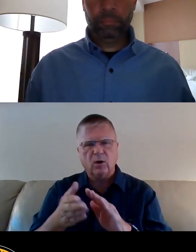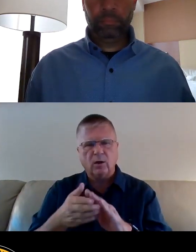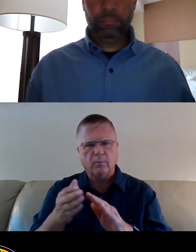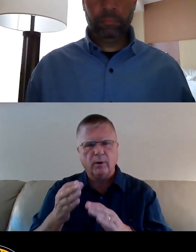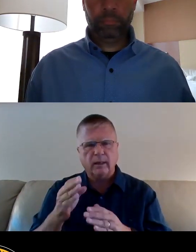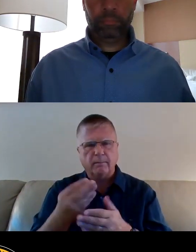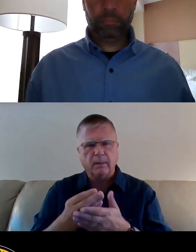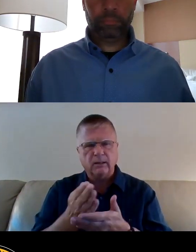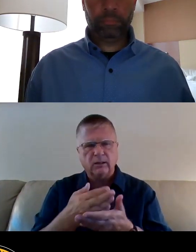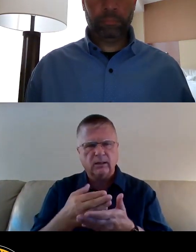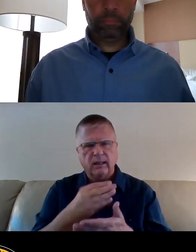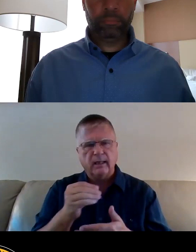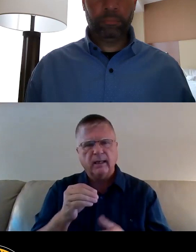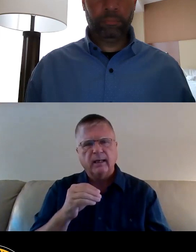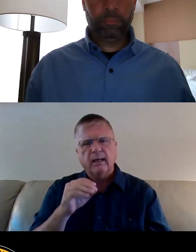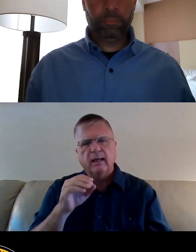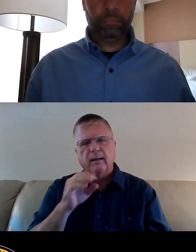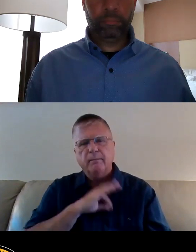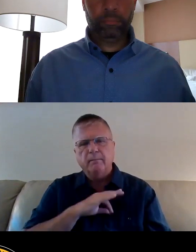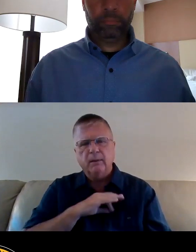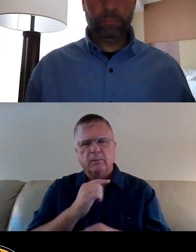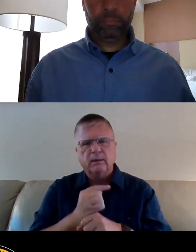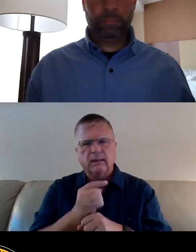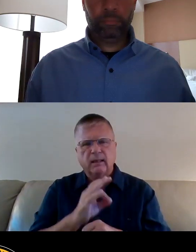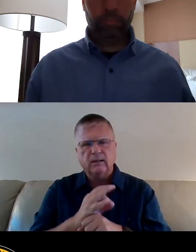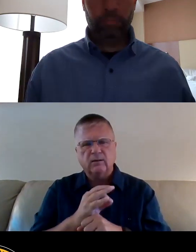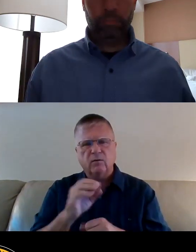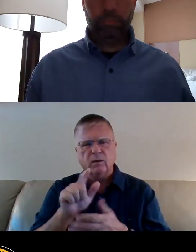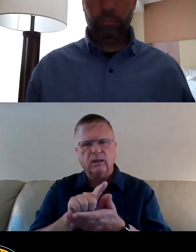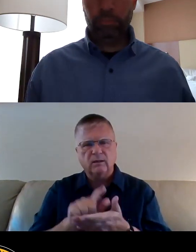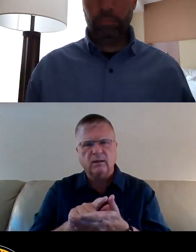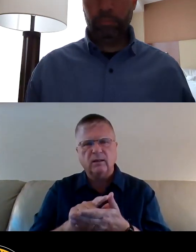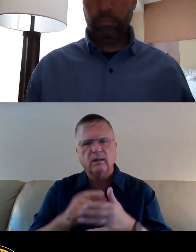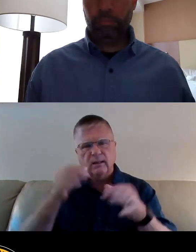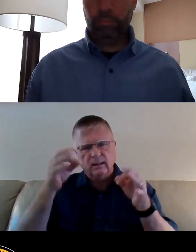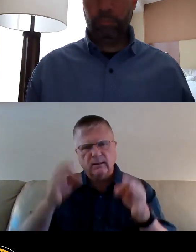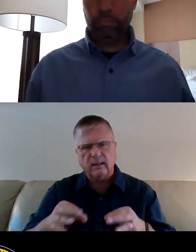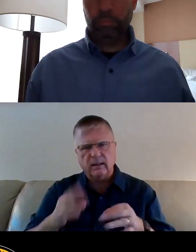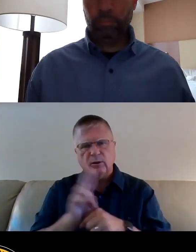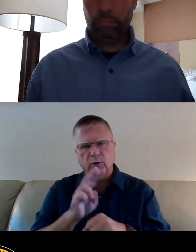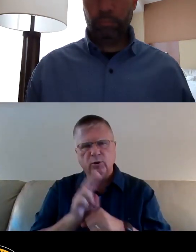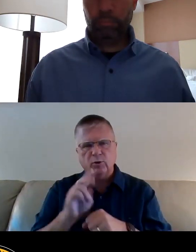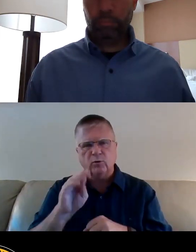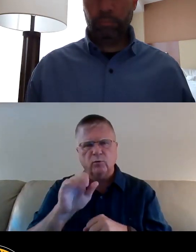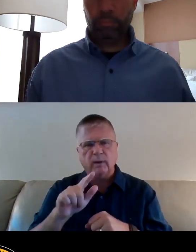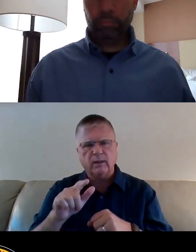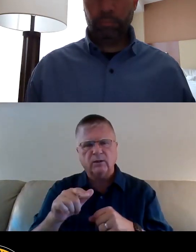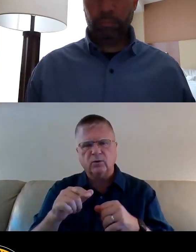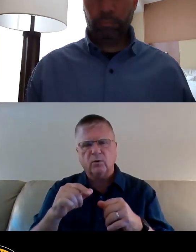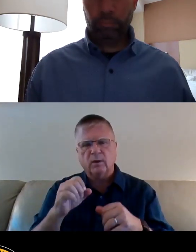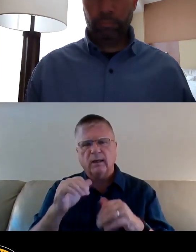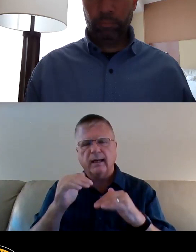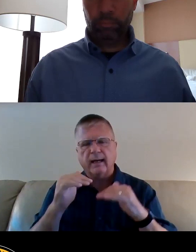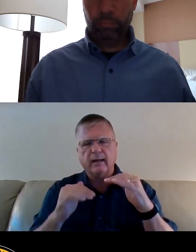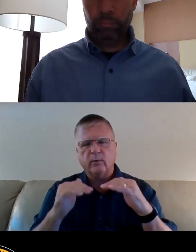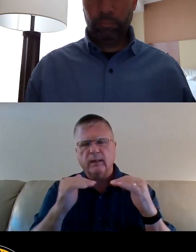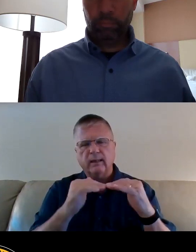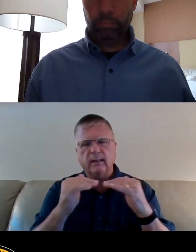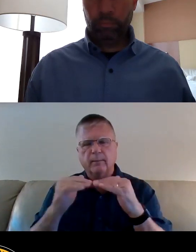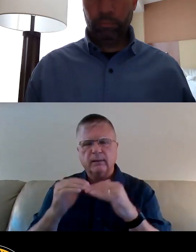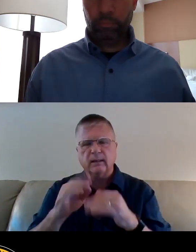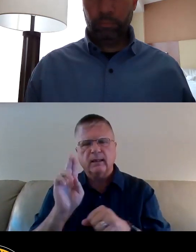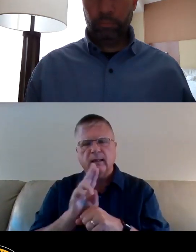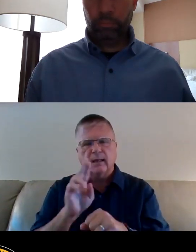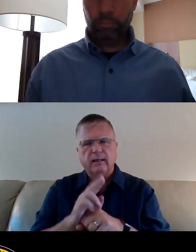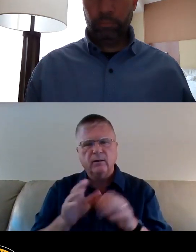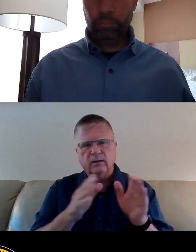And the Pittsburgh Task Force legislation committed itself to using a racial equity lens and to develop an equity first spending plan to address the